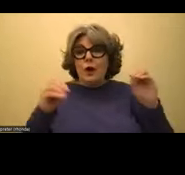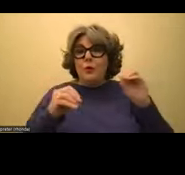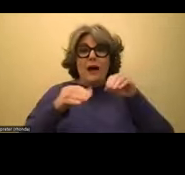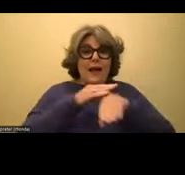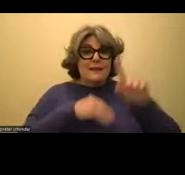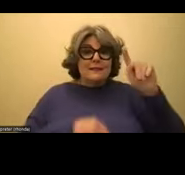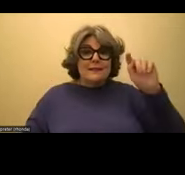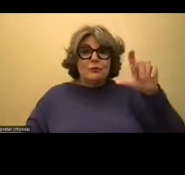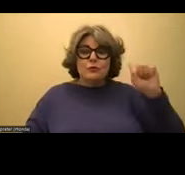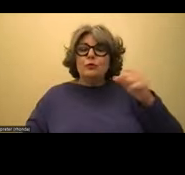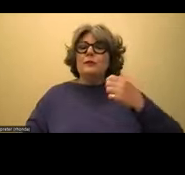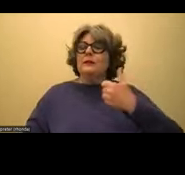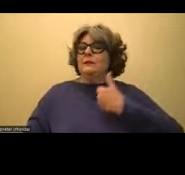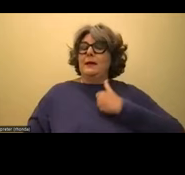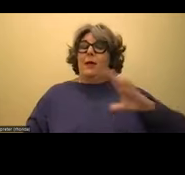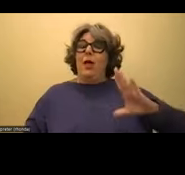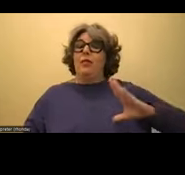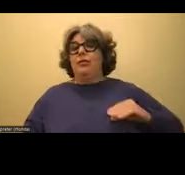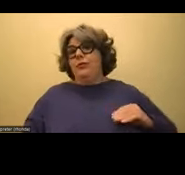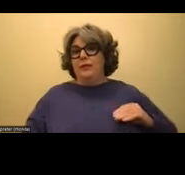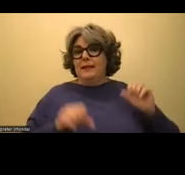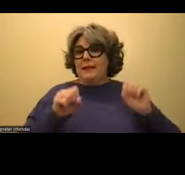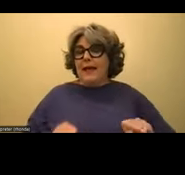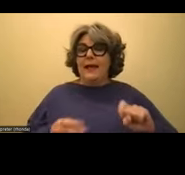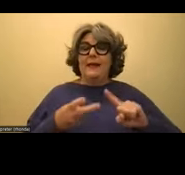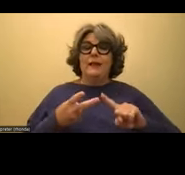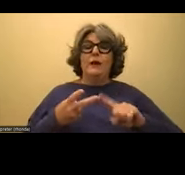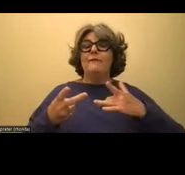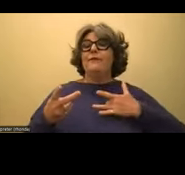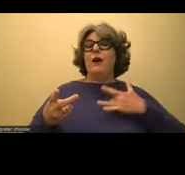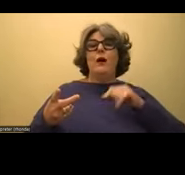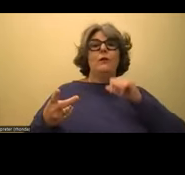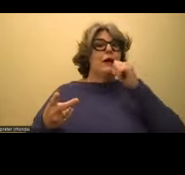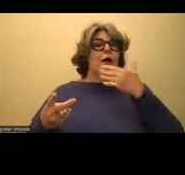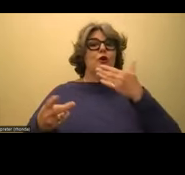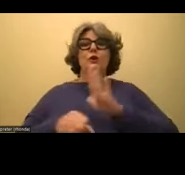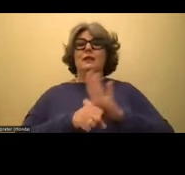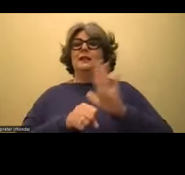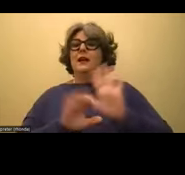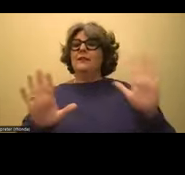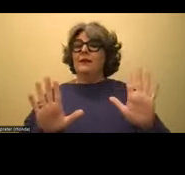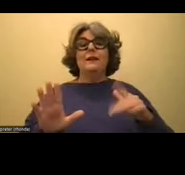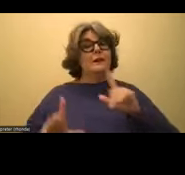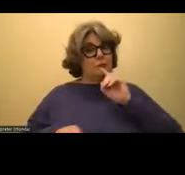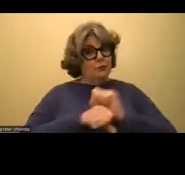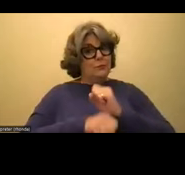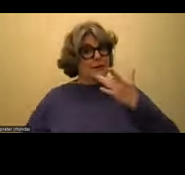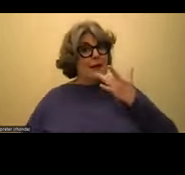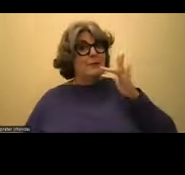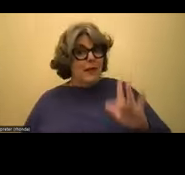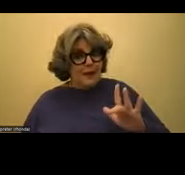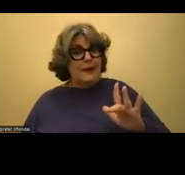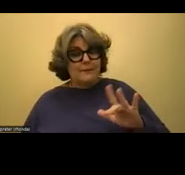their esteem because it can feel like they're not good enough. And I feel like I'm lucky to have